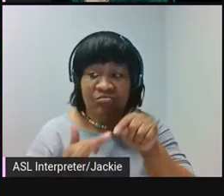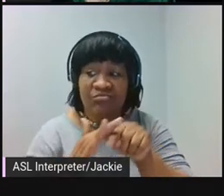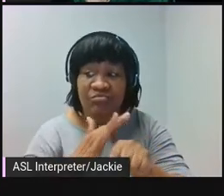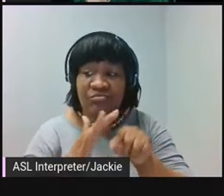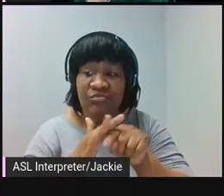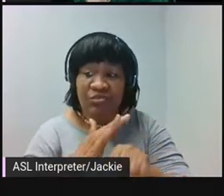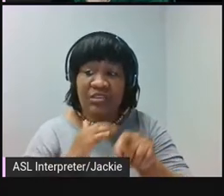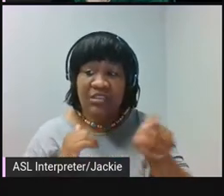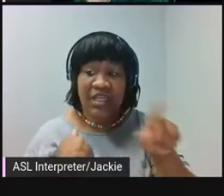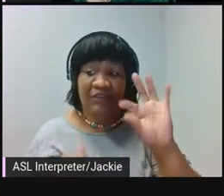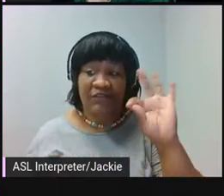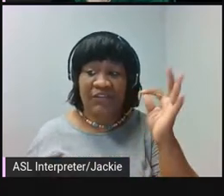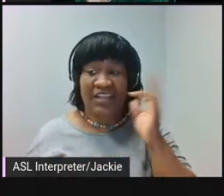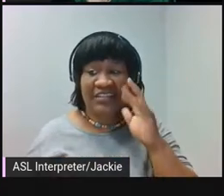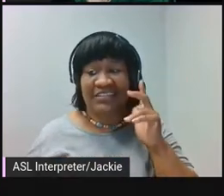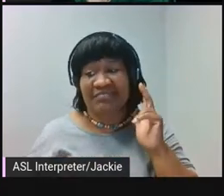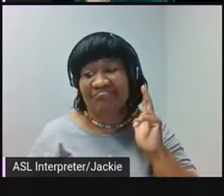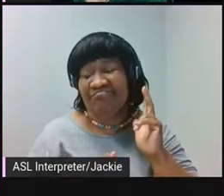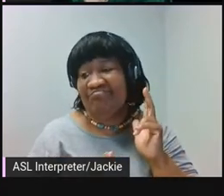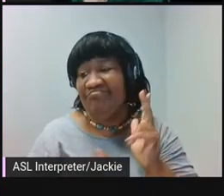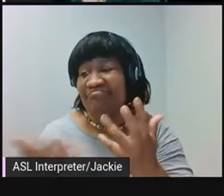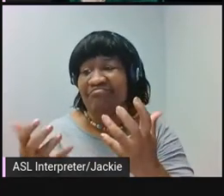and was shot to death by the state.